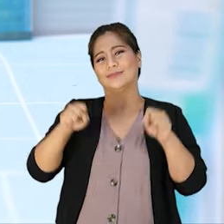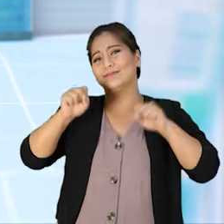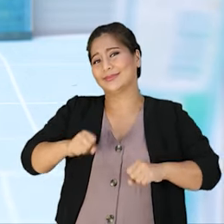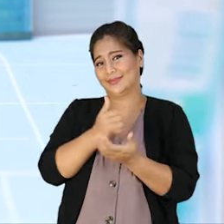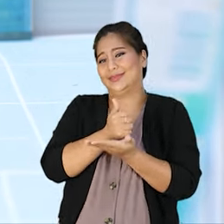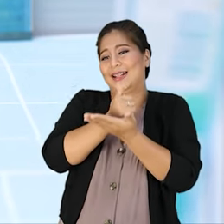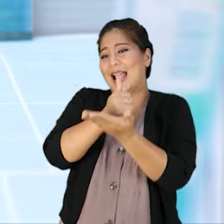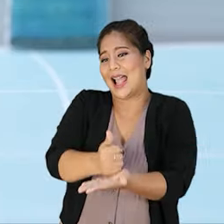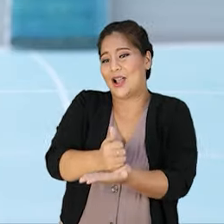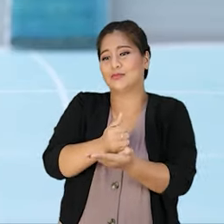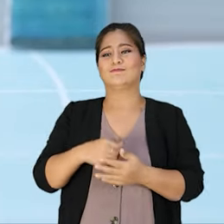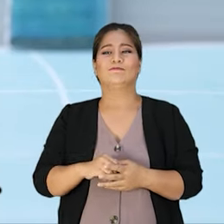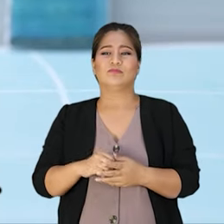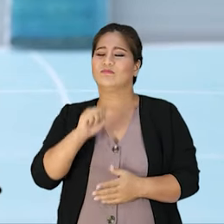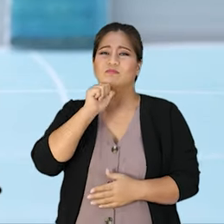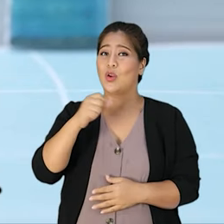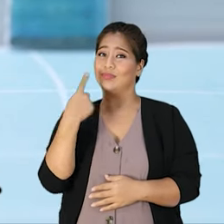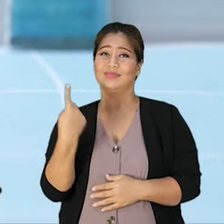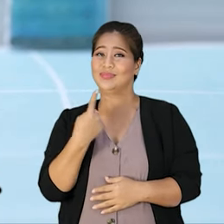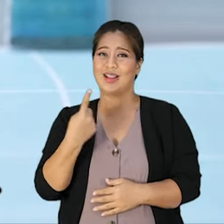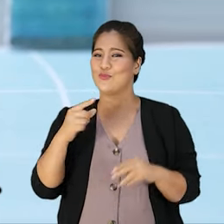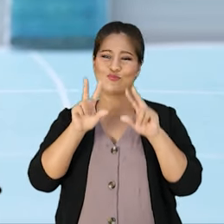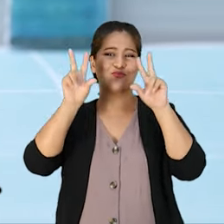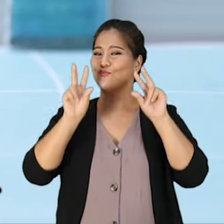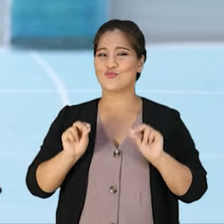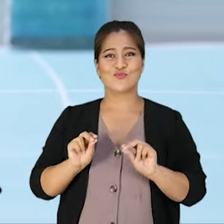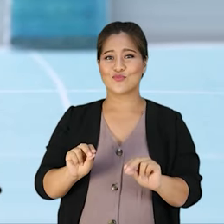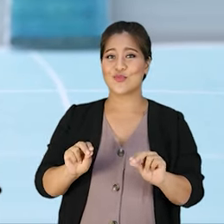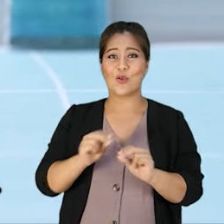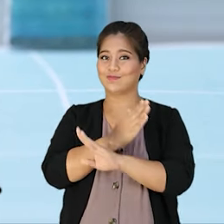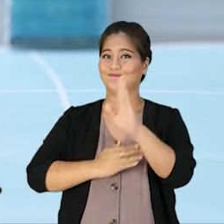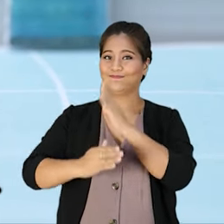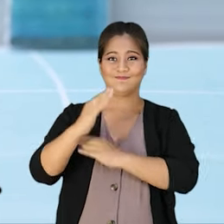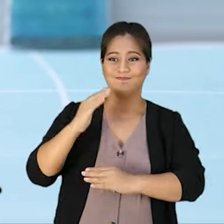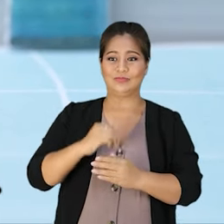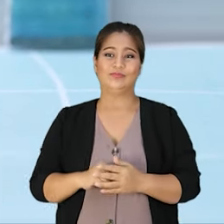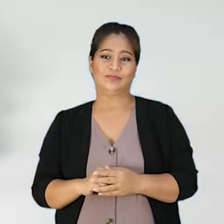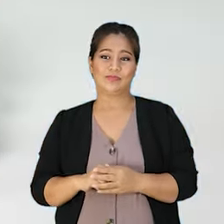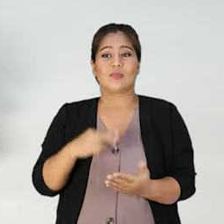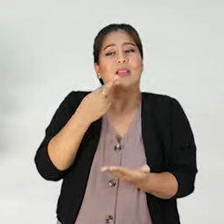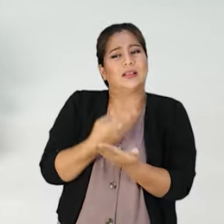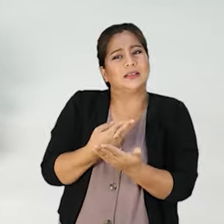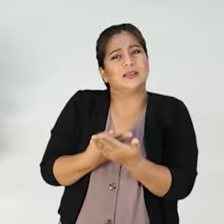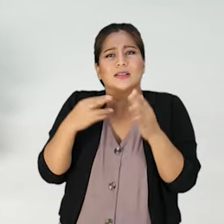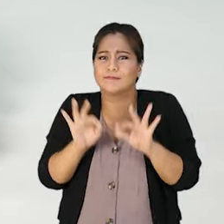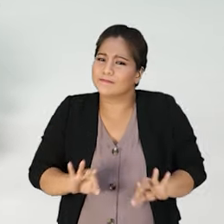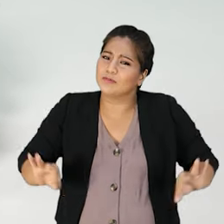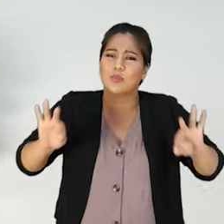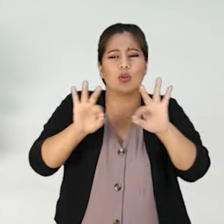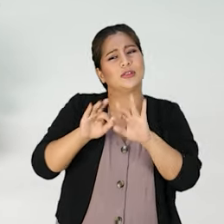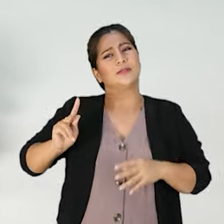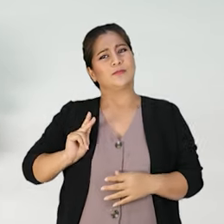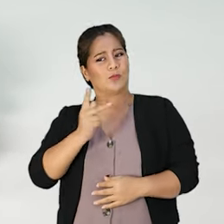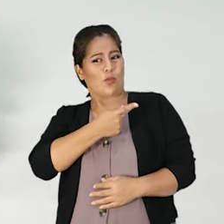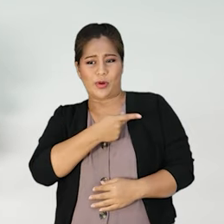rehabilitation can help them too. Rehabilitation is for all, not just persons with disabilities. Medical rehabilitation